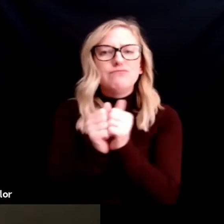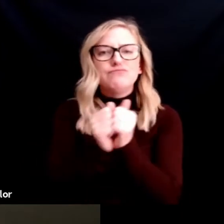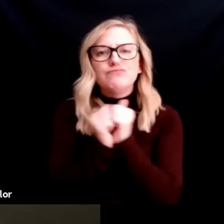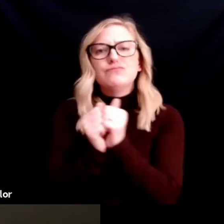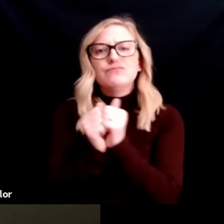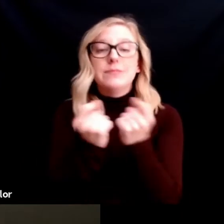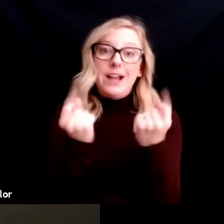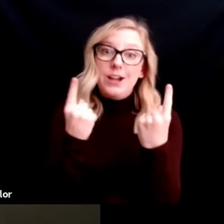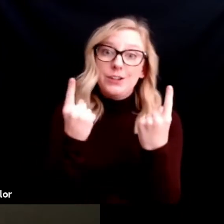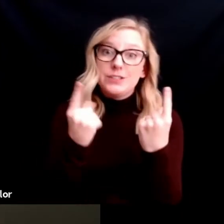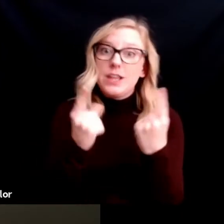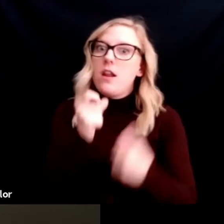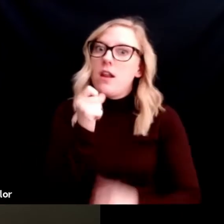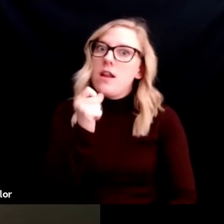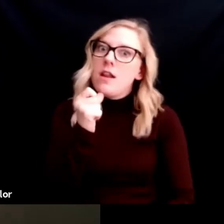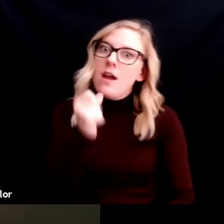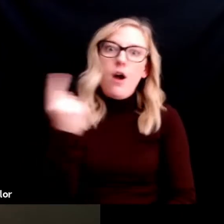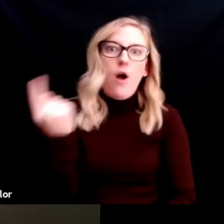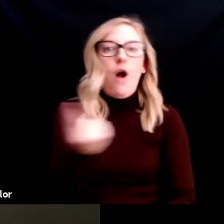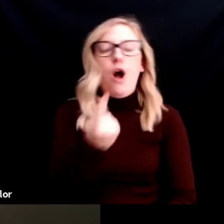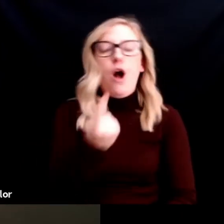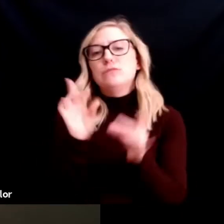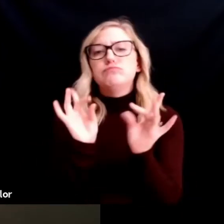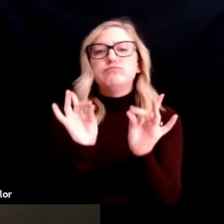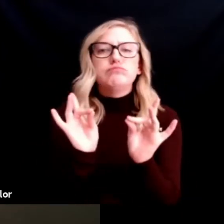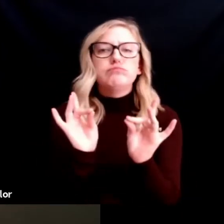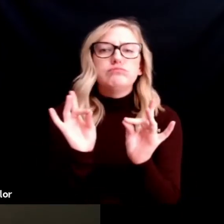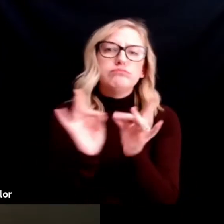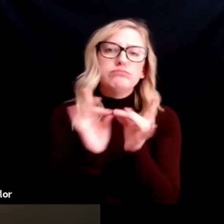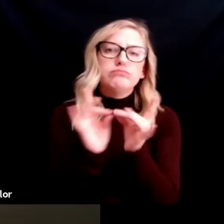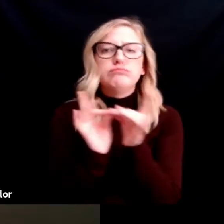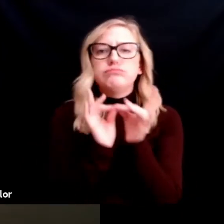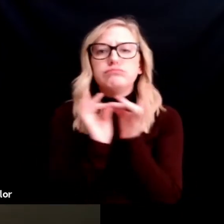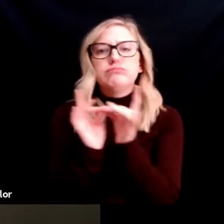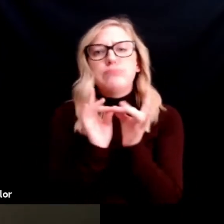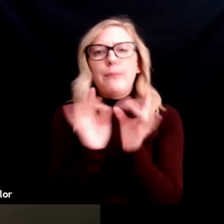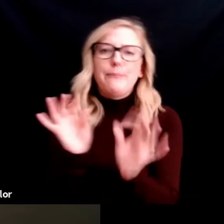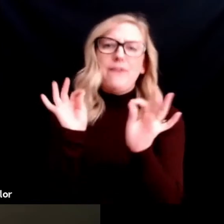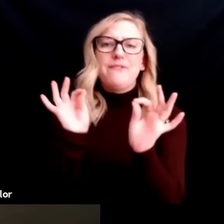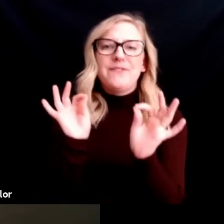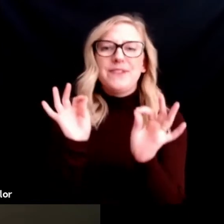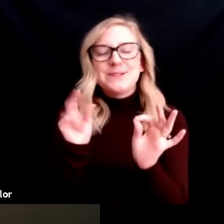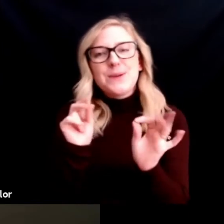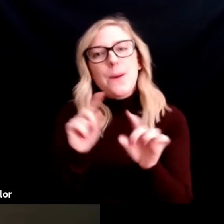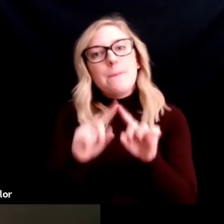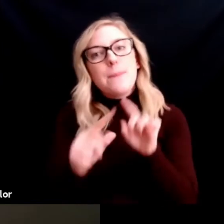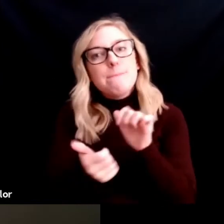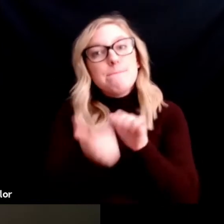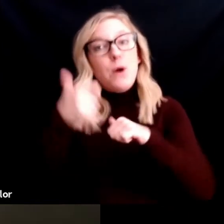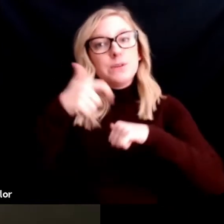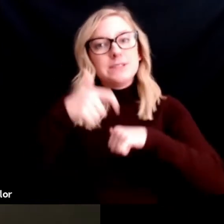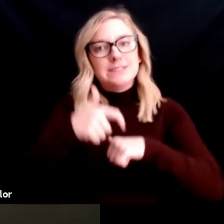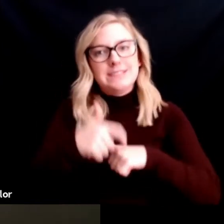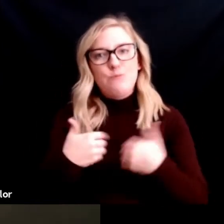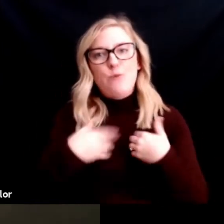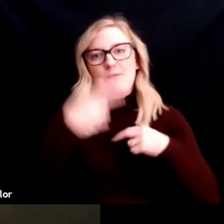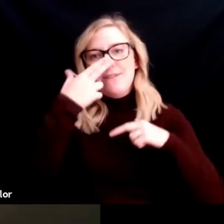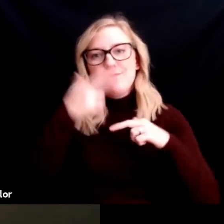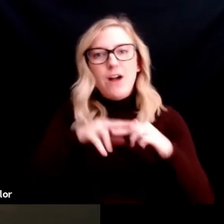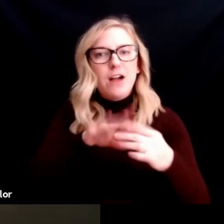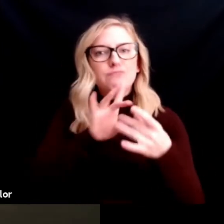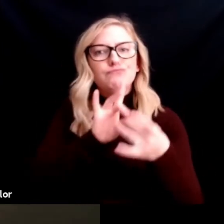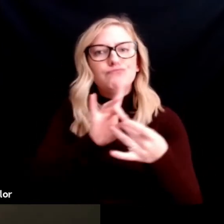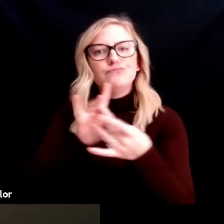always get along, and that's okay. You just want to make sure that most of the time you're having fun, you're getting along, and that if you do have conflict,